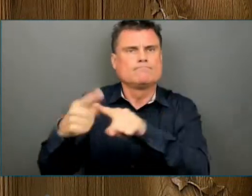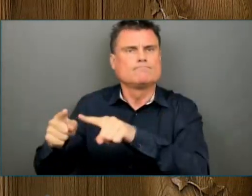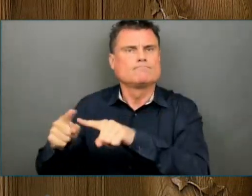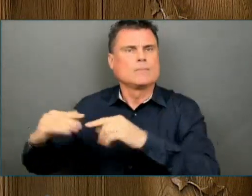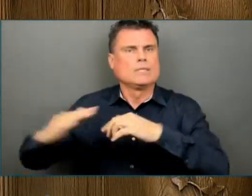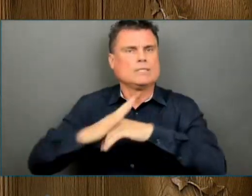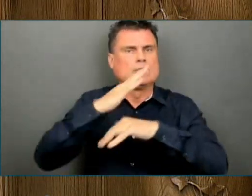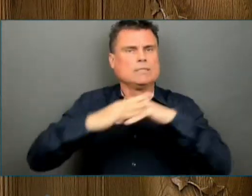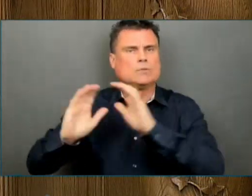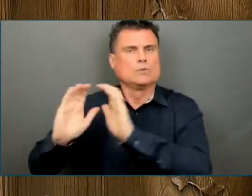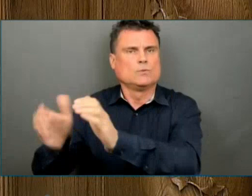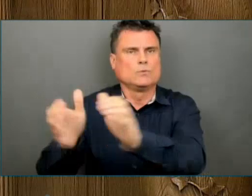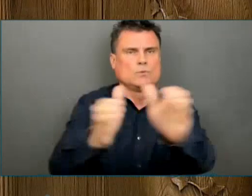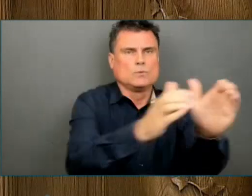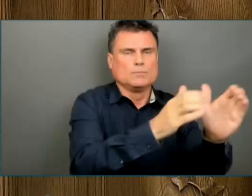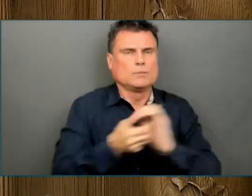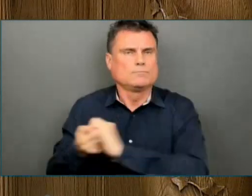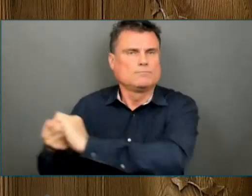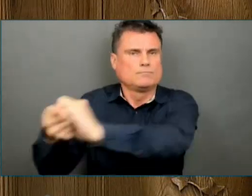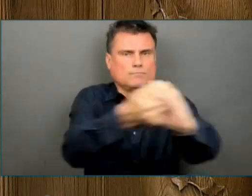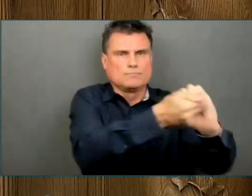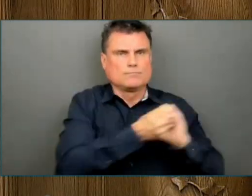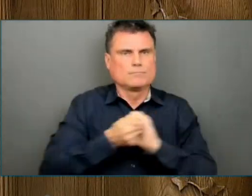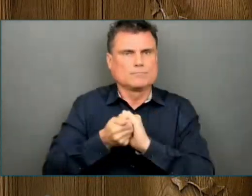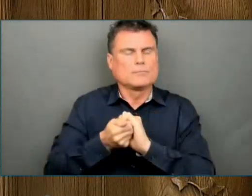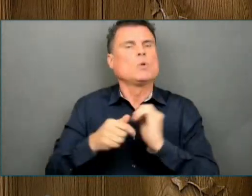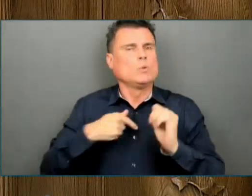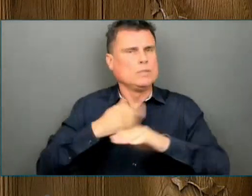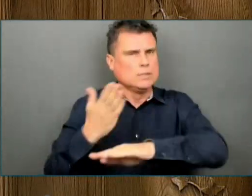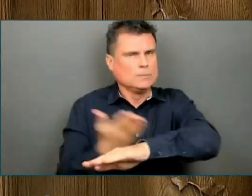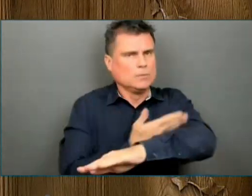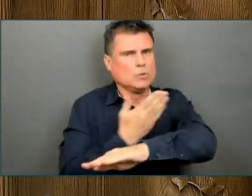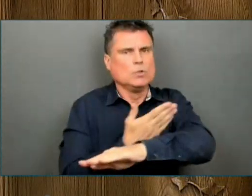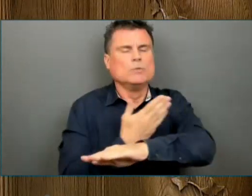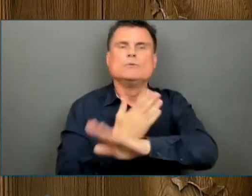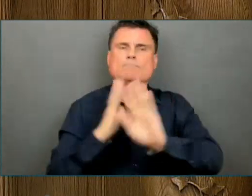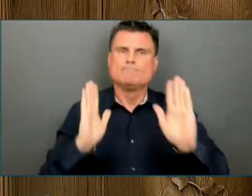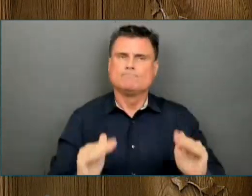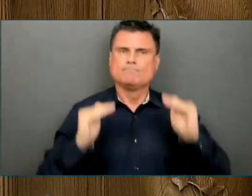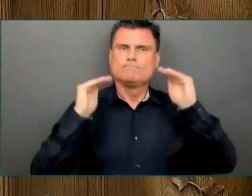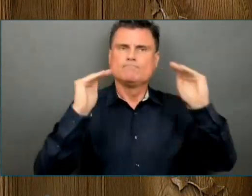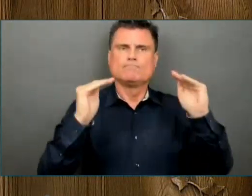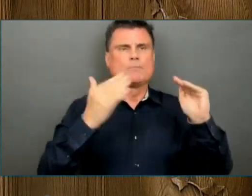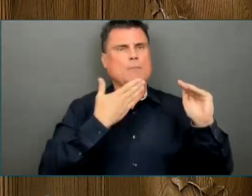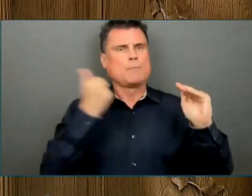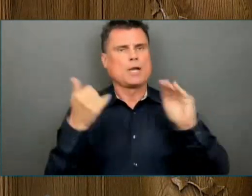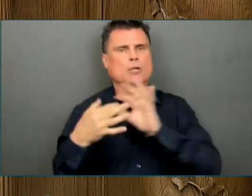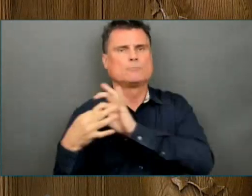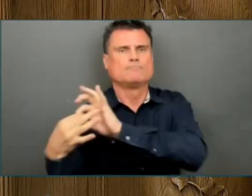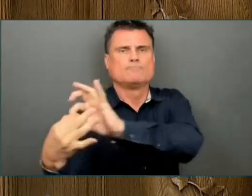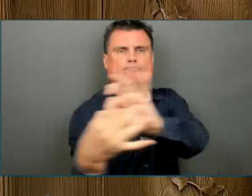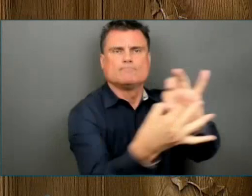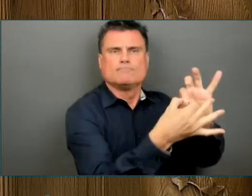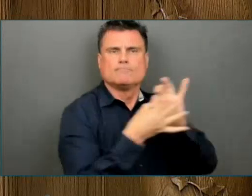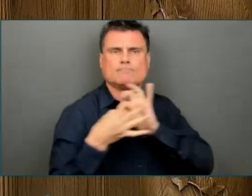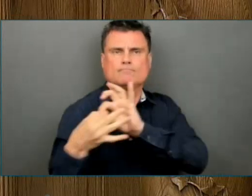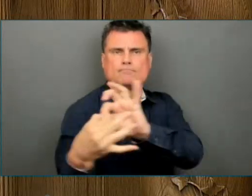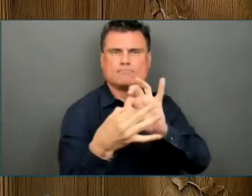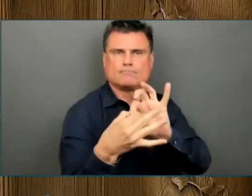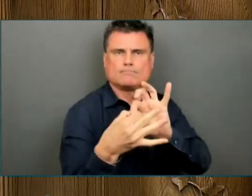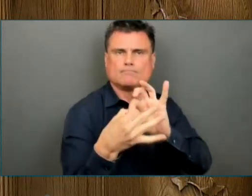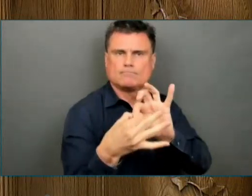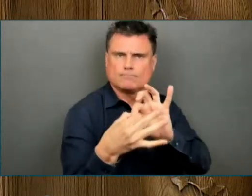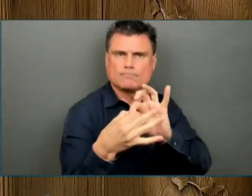meaningful reconciliation. Indigenous languages are being revitalized. Child welfare legislation has been